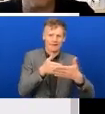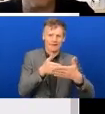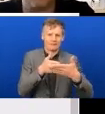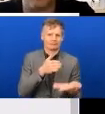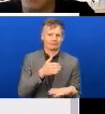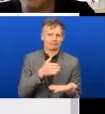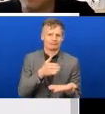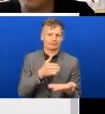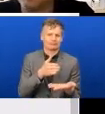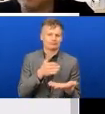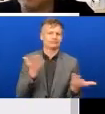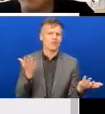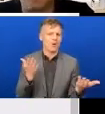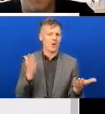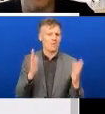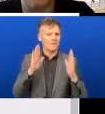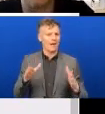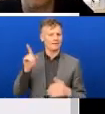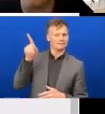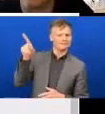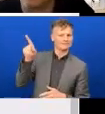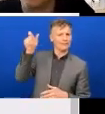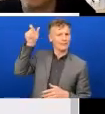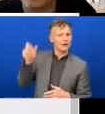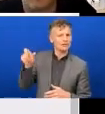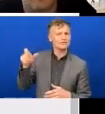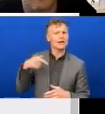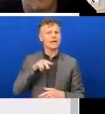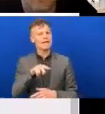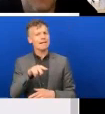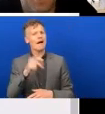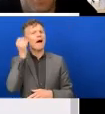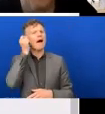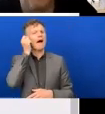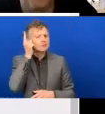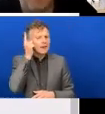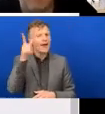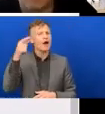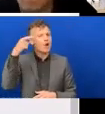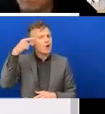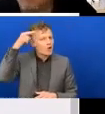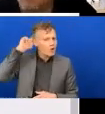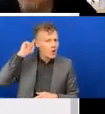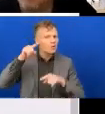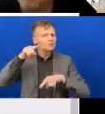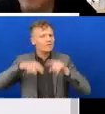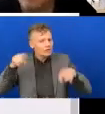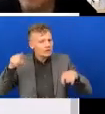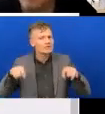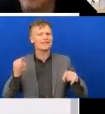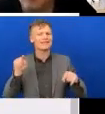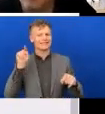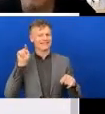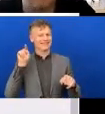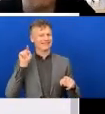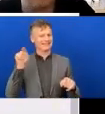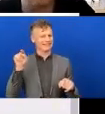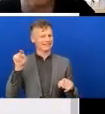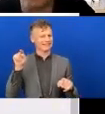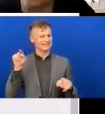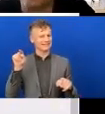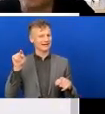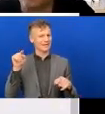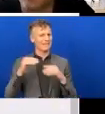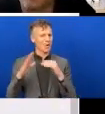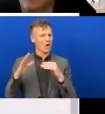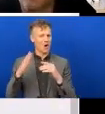the conditions that we are relating to as part of this term neurodiversity, it's actually more important to focus on the impact